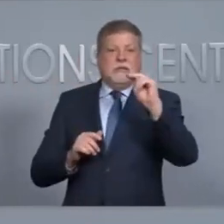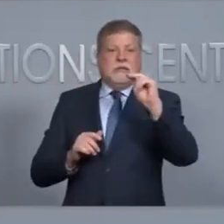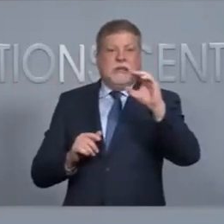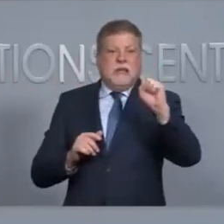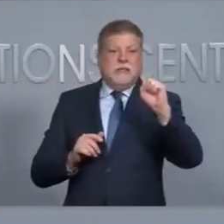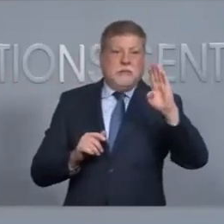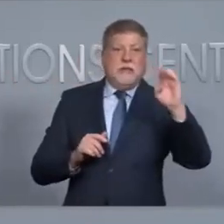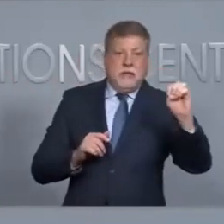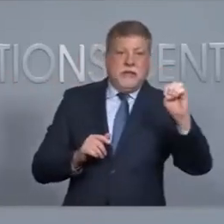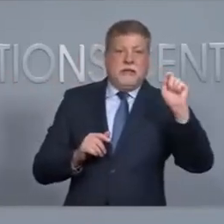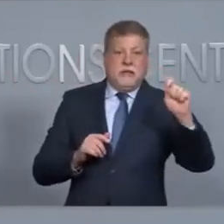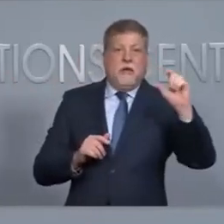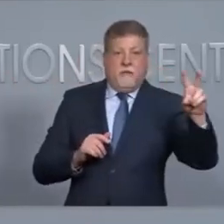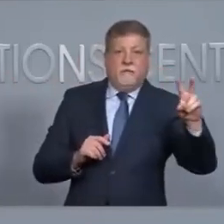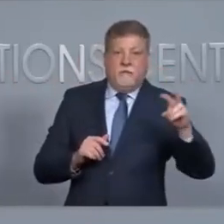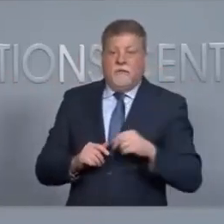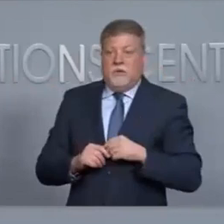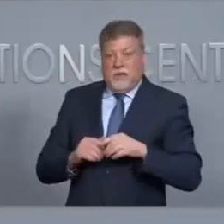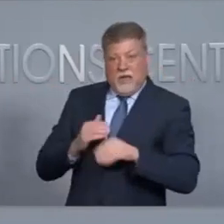well. Paul, is there anything else you want to add?